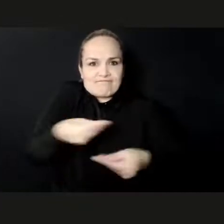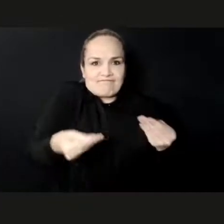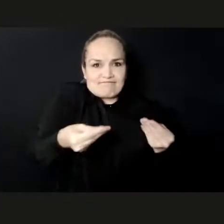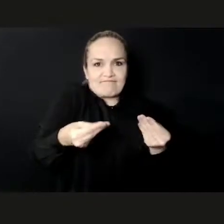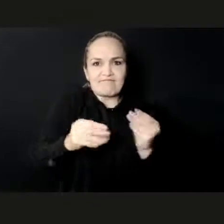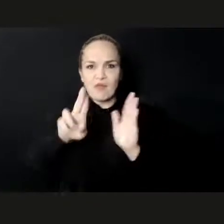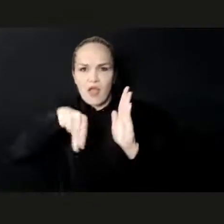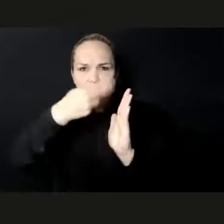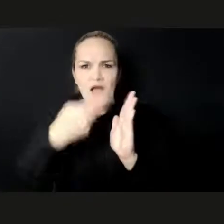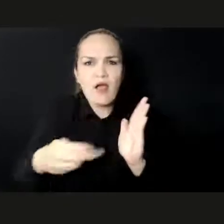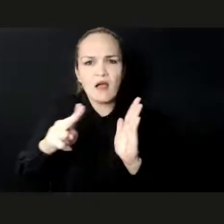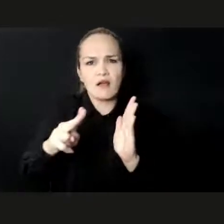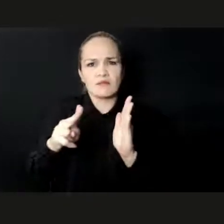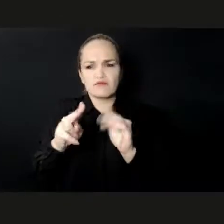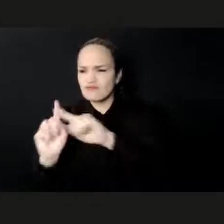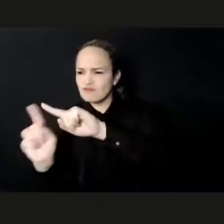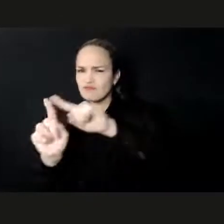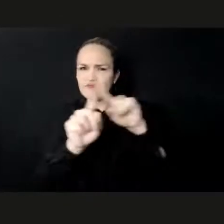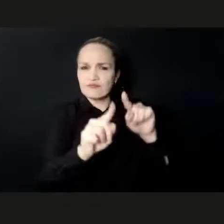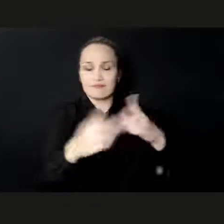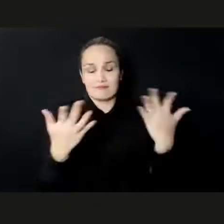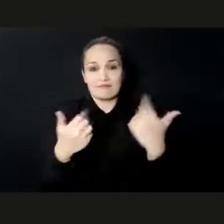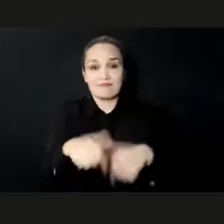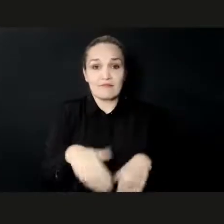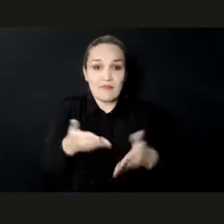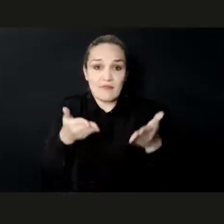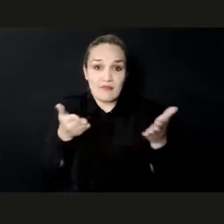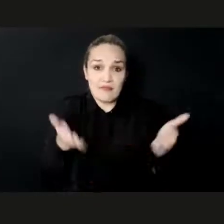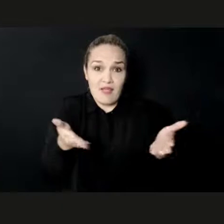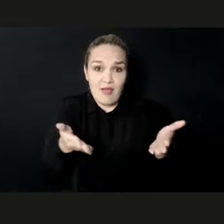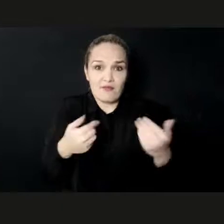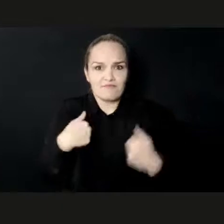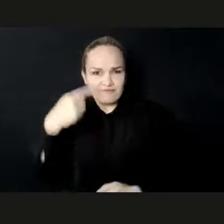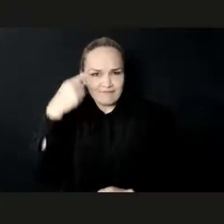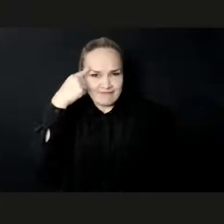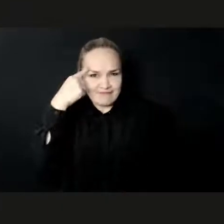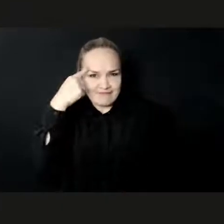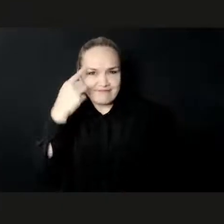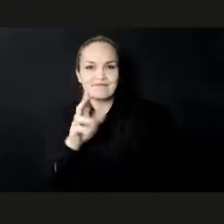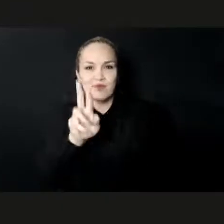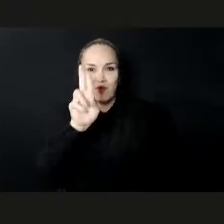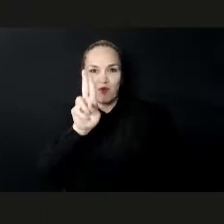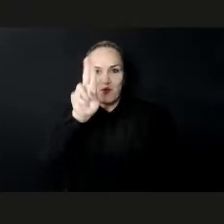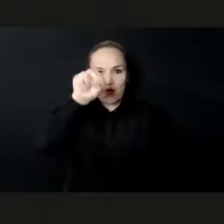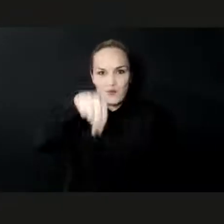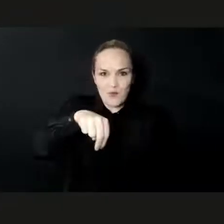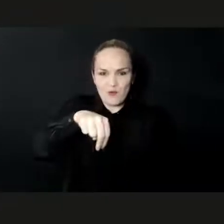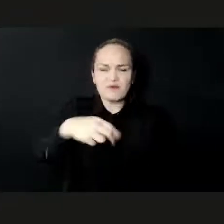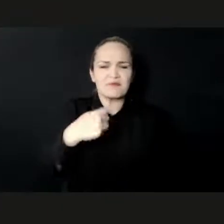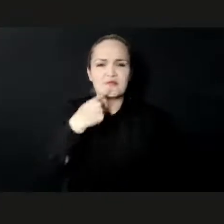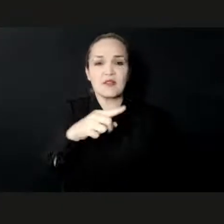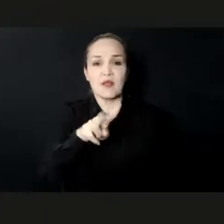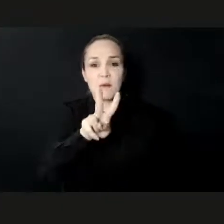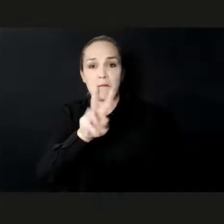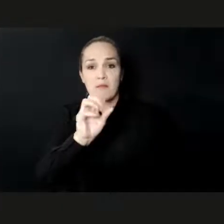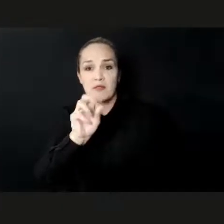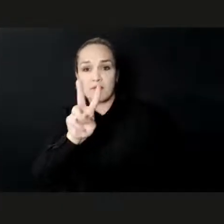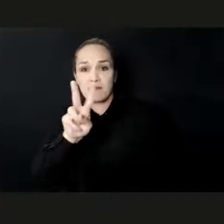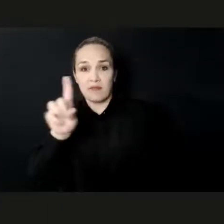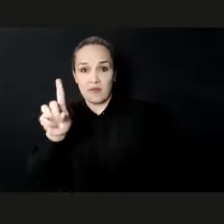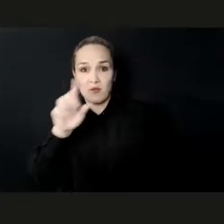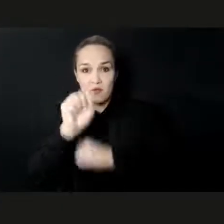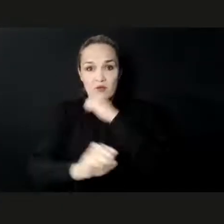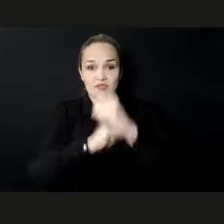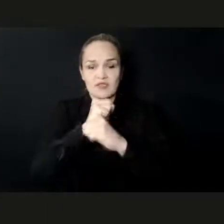that the United Nations declared 2021 as the International Year of Creative Economy